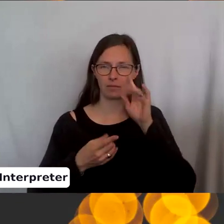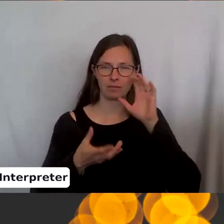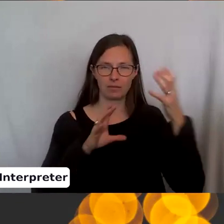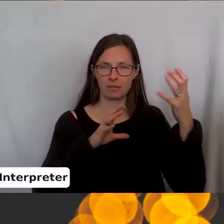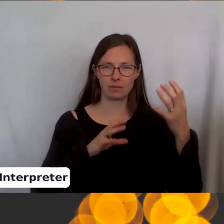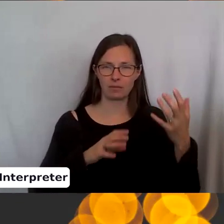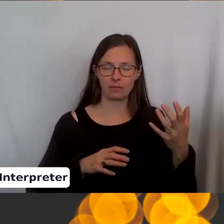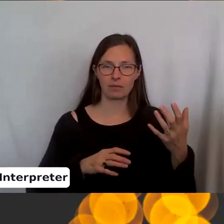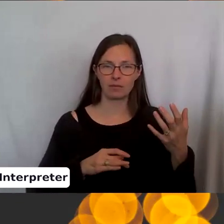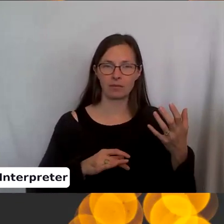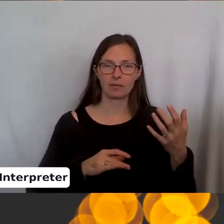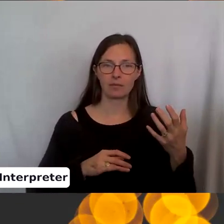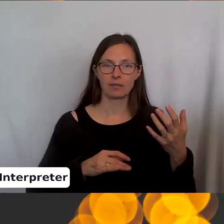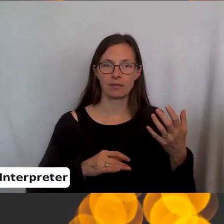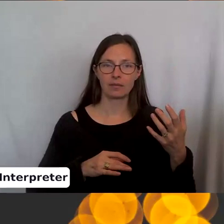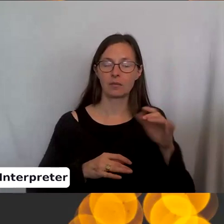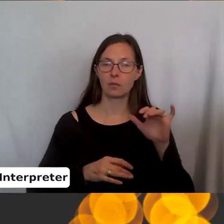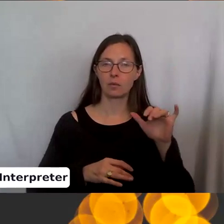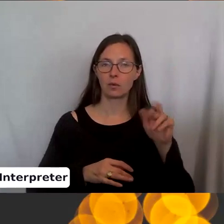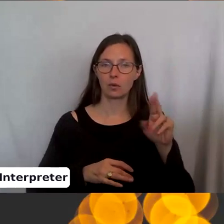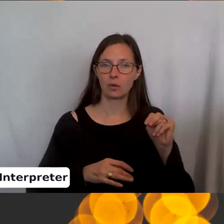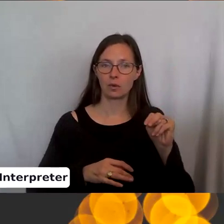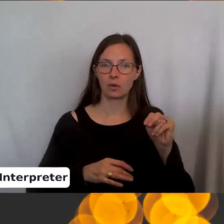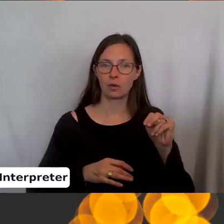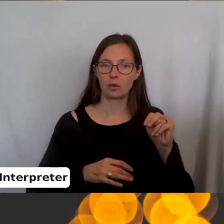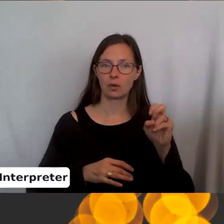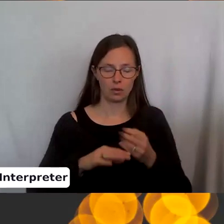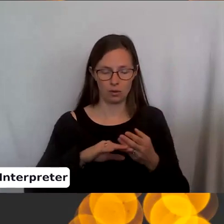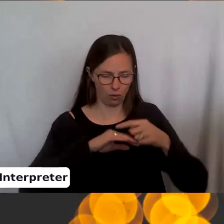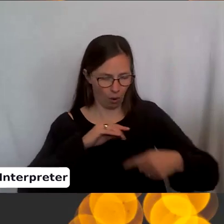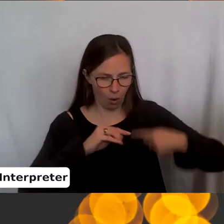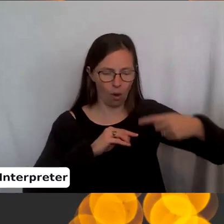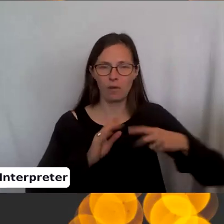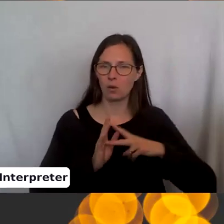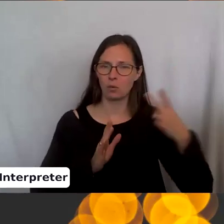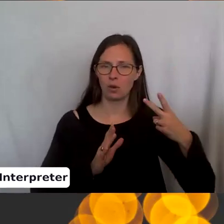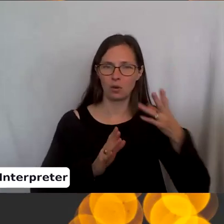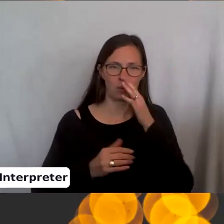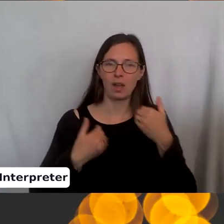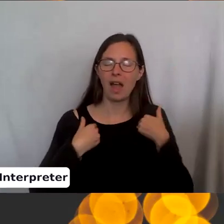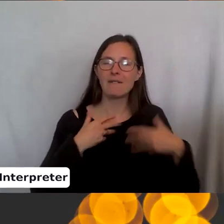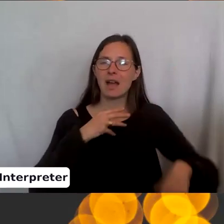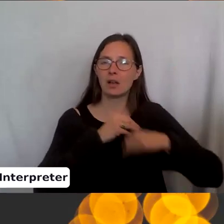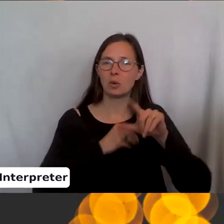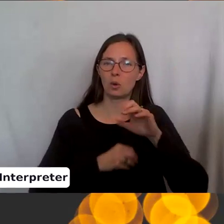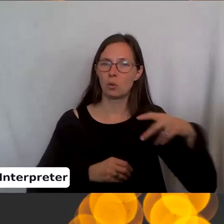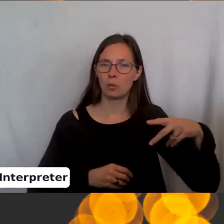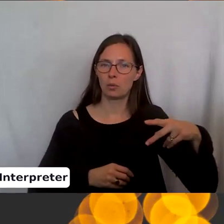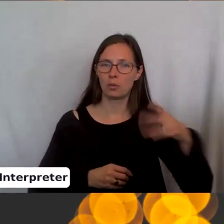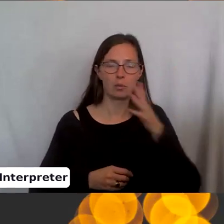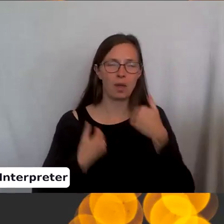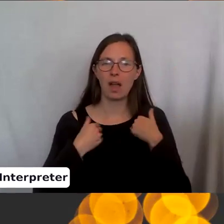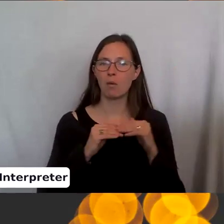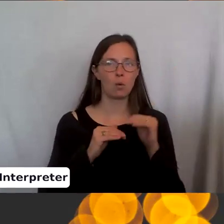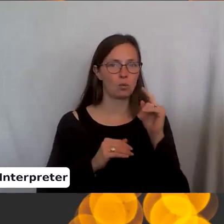And I will, the yarn is going over the needles twice and you'll end up with an extra loop on your needle. And then you'll have too